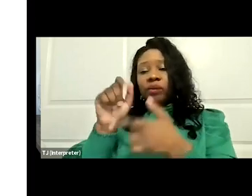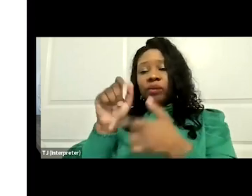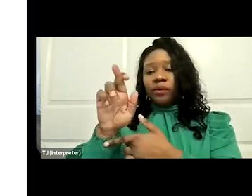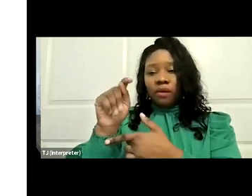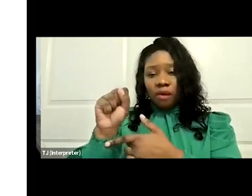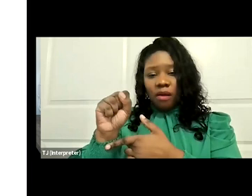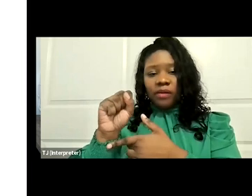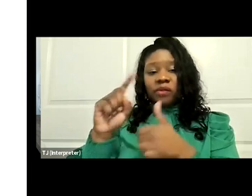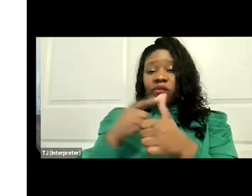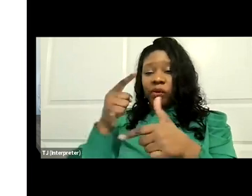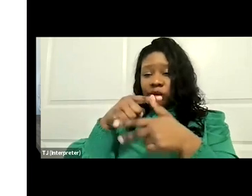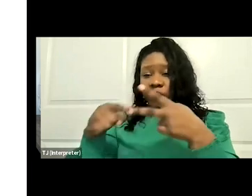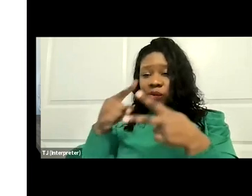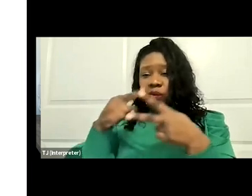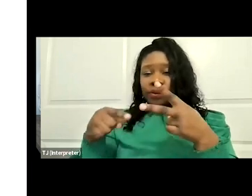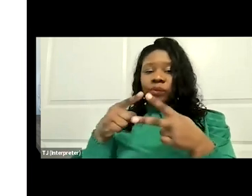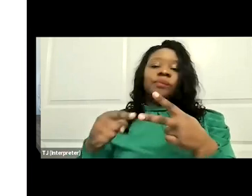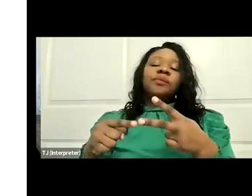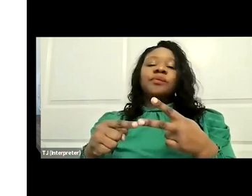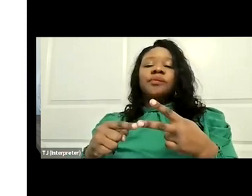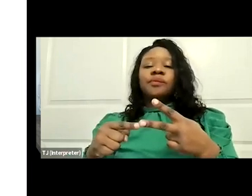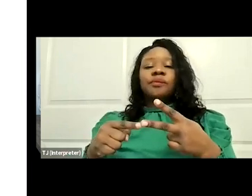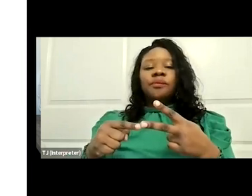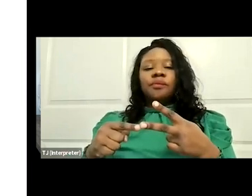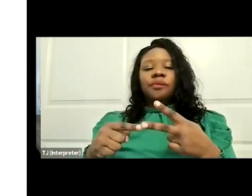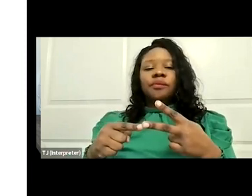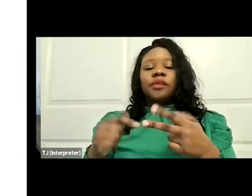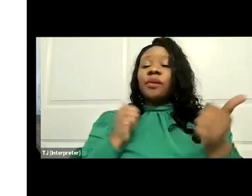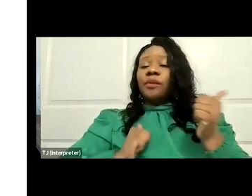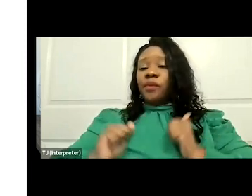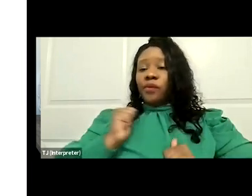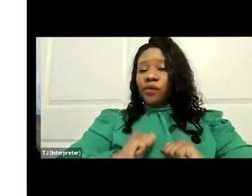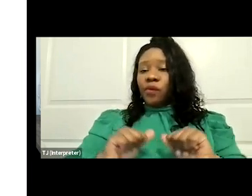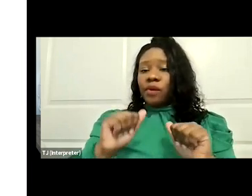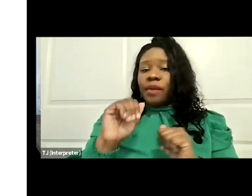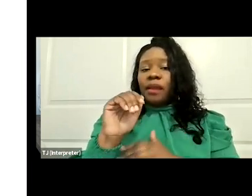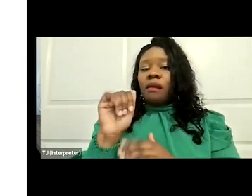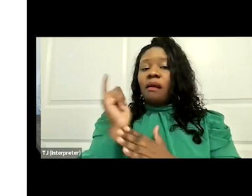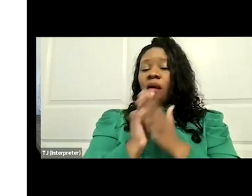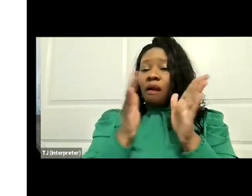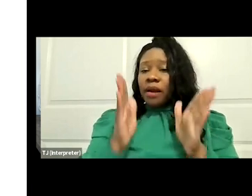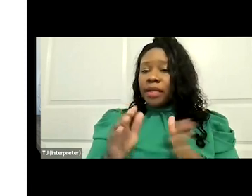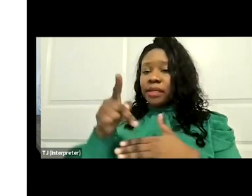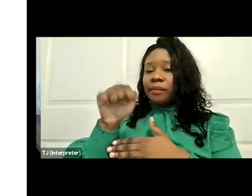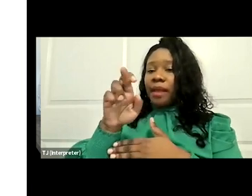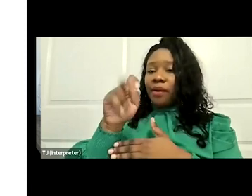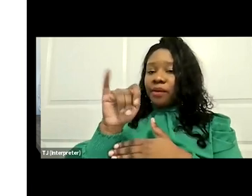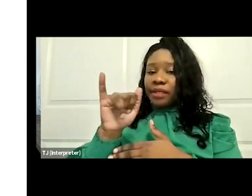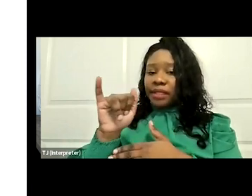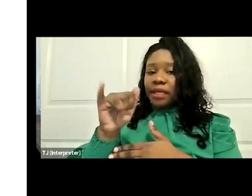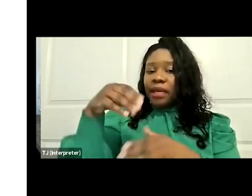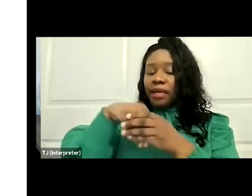two in the interest of time, the Performing Arts, the Performing Artists Parity and Tax Act,